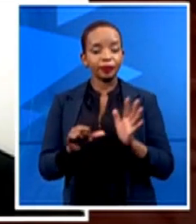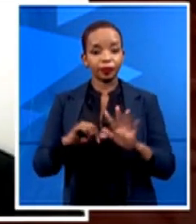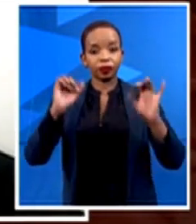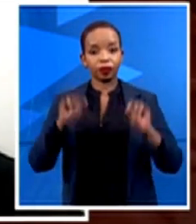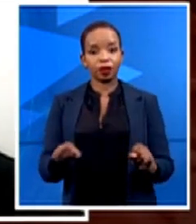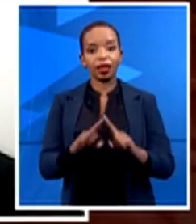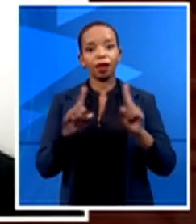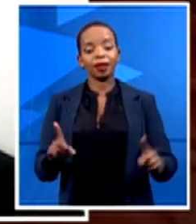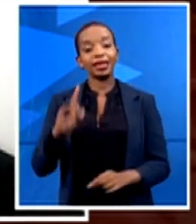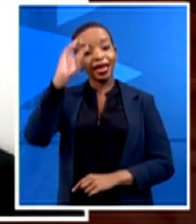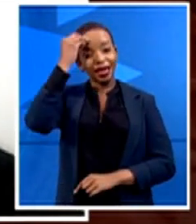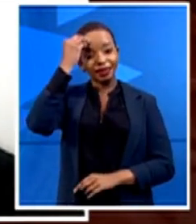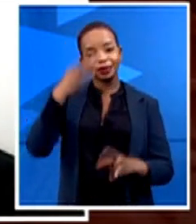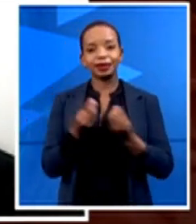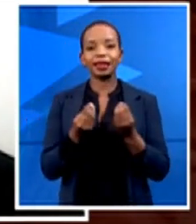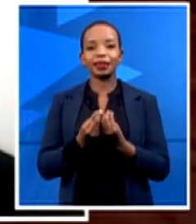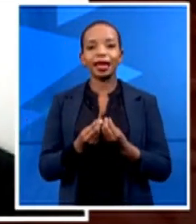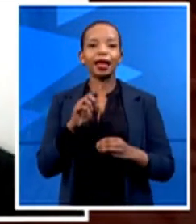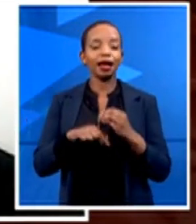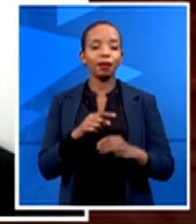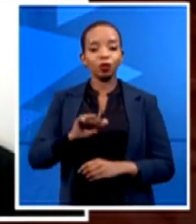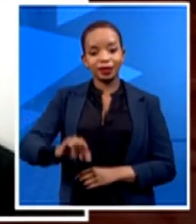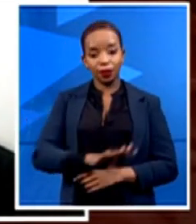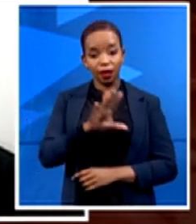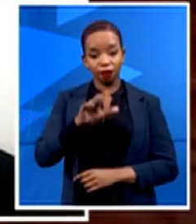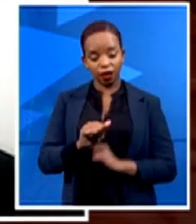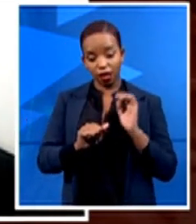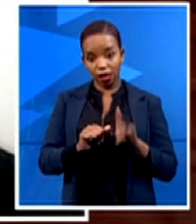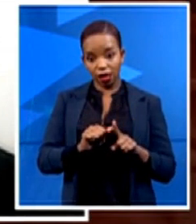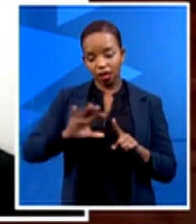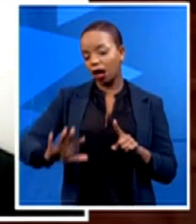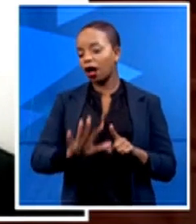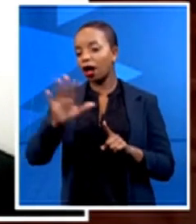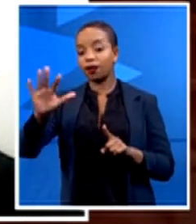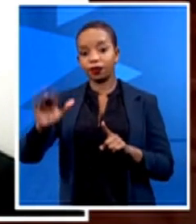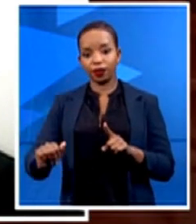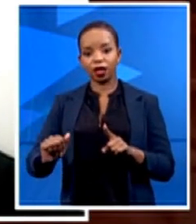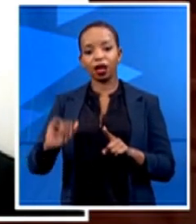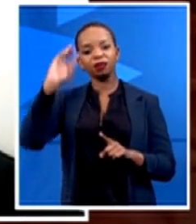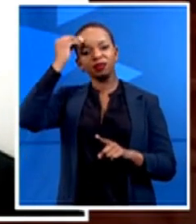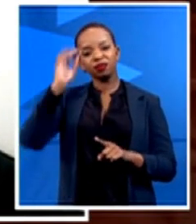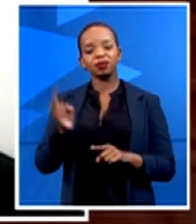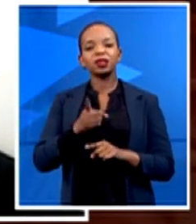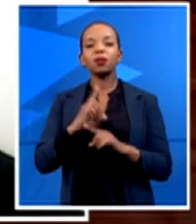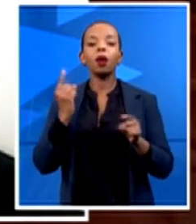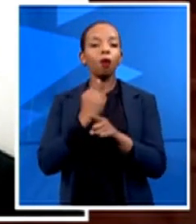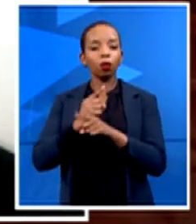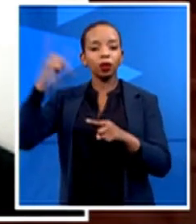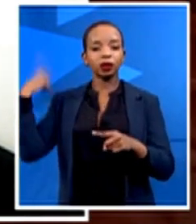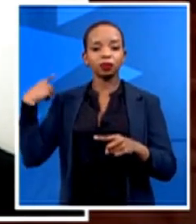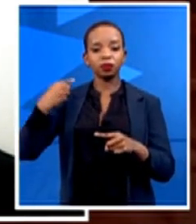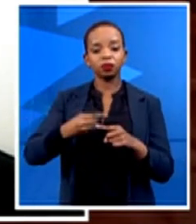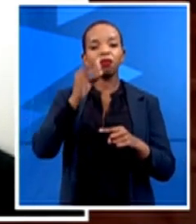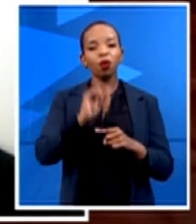whole is that we've always had, you know, different challenges as a continent to our